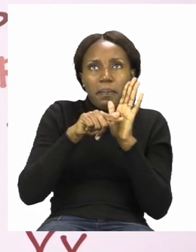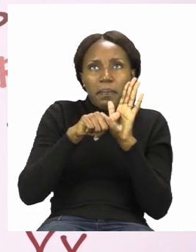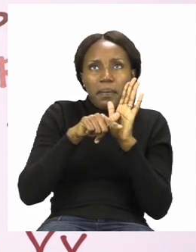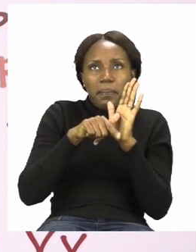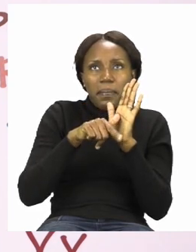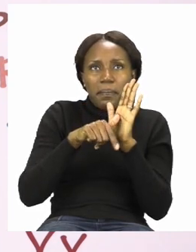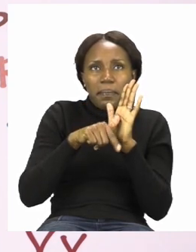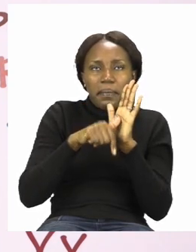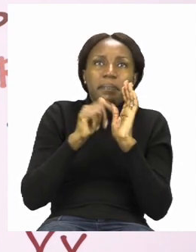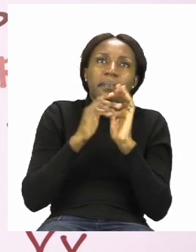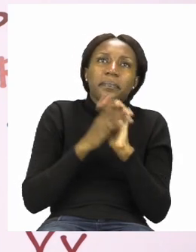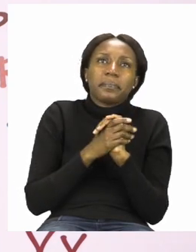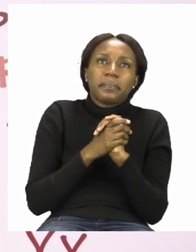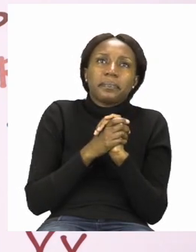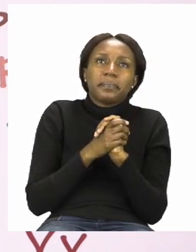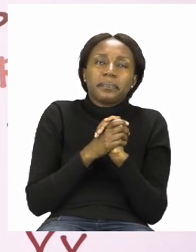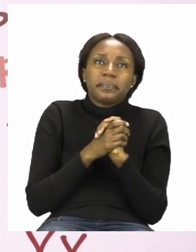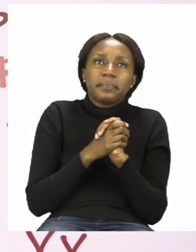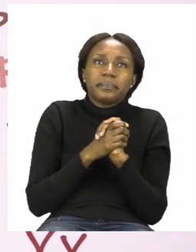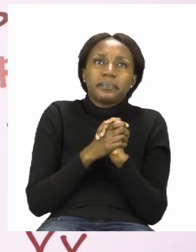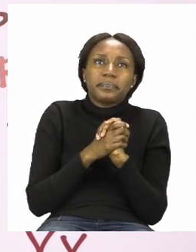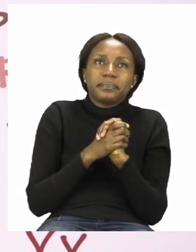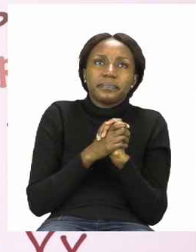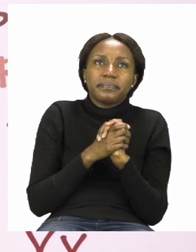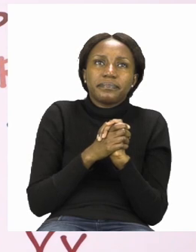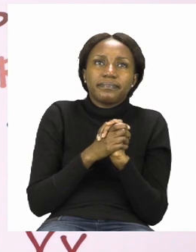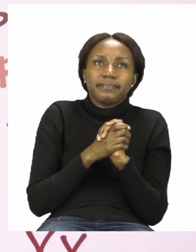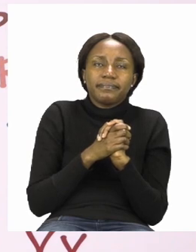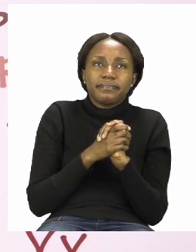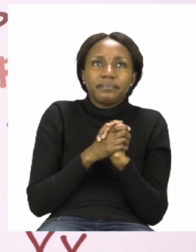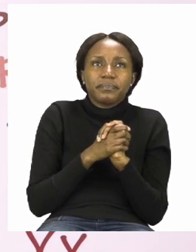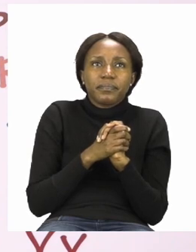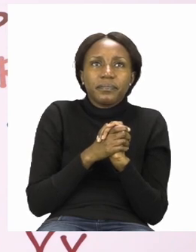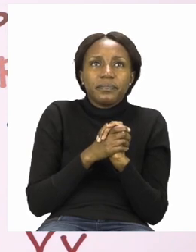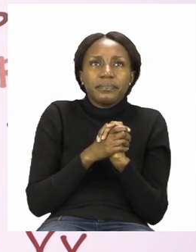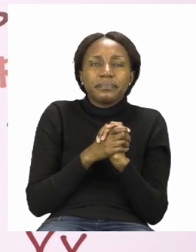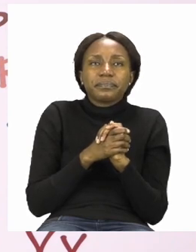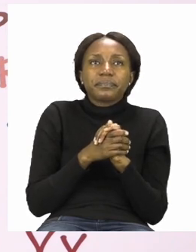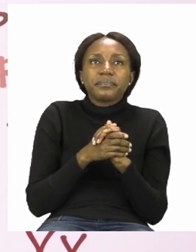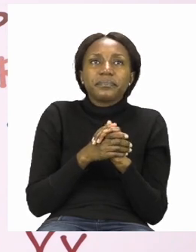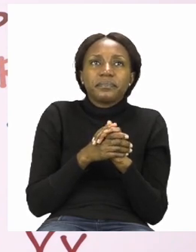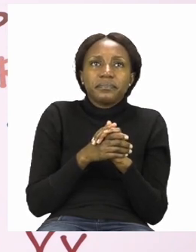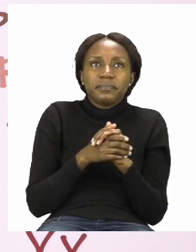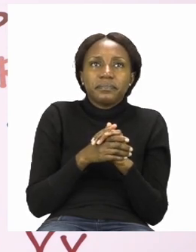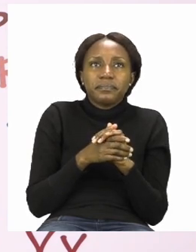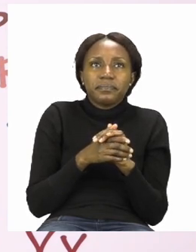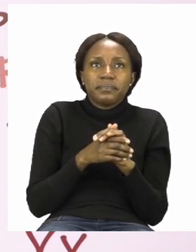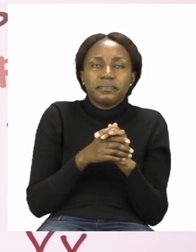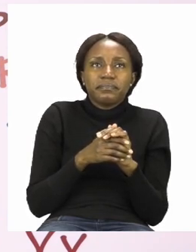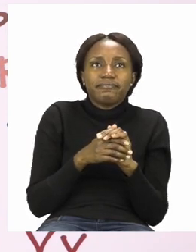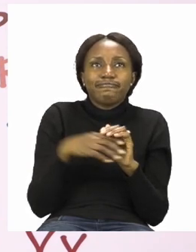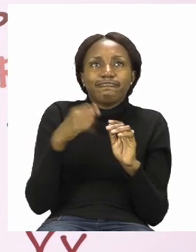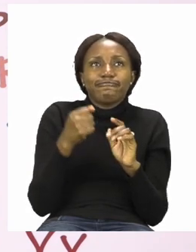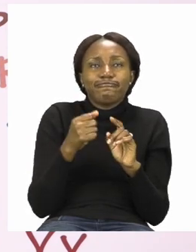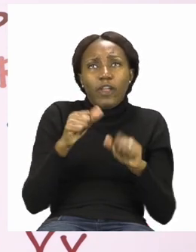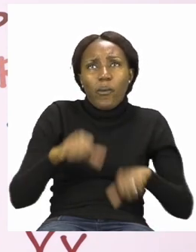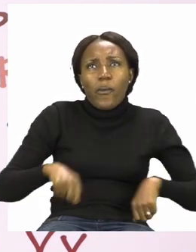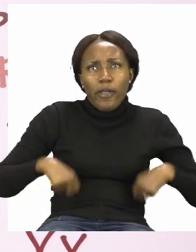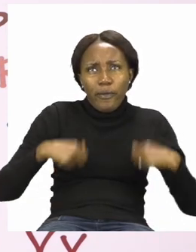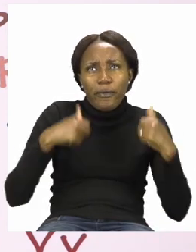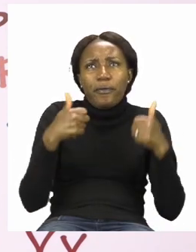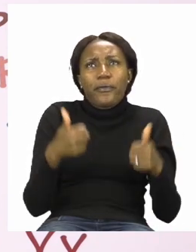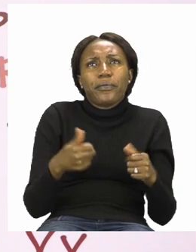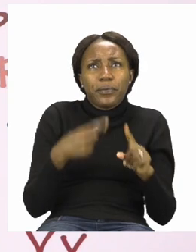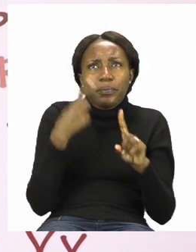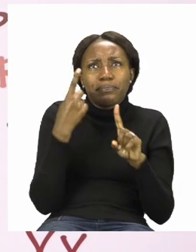as the arms move round and then we have something very healthy for us and